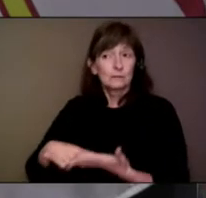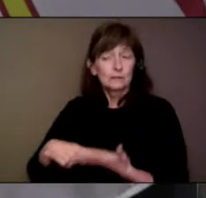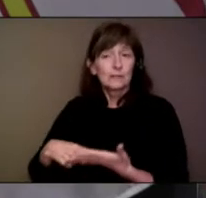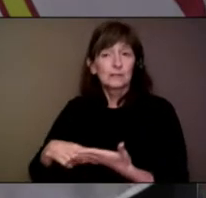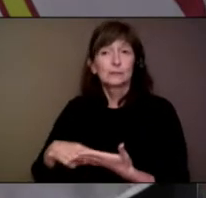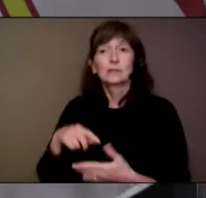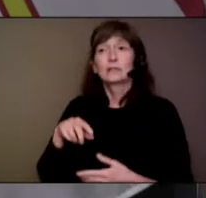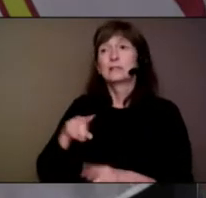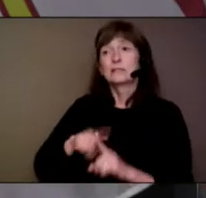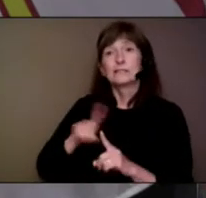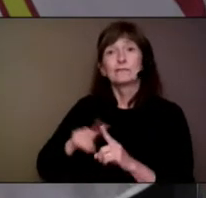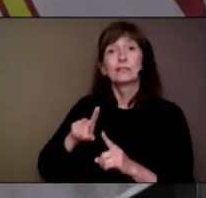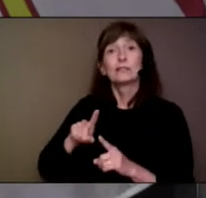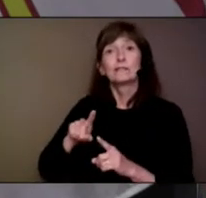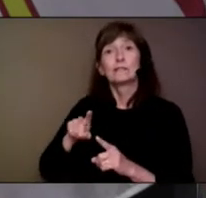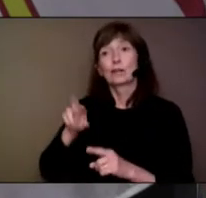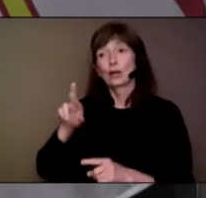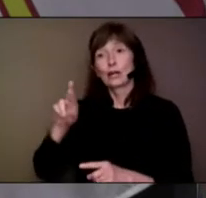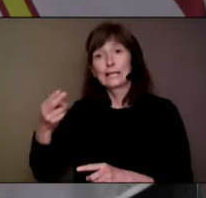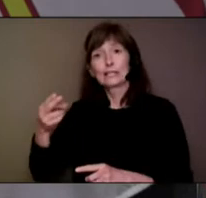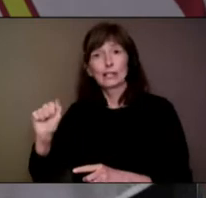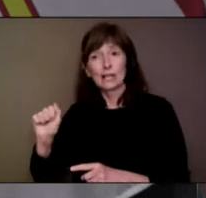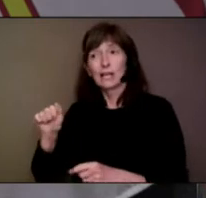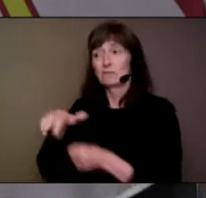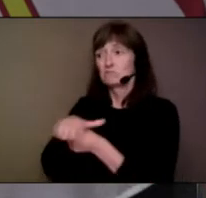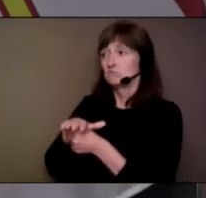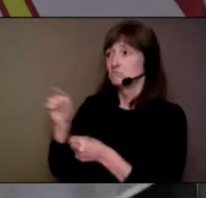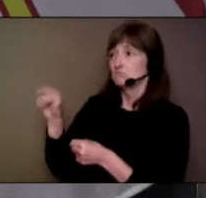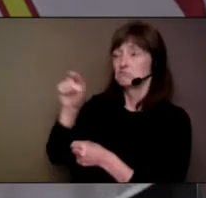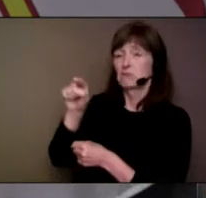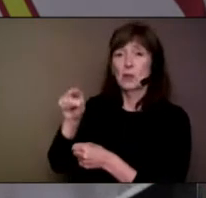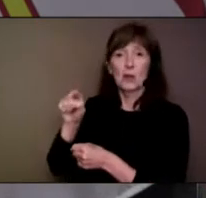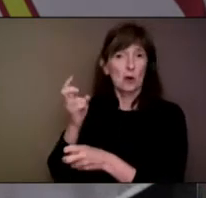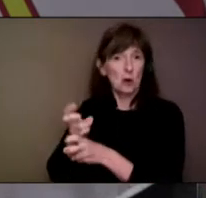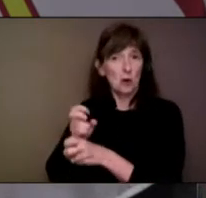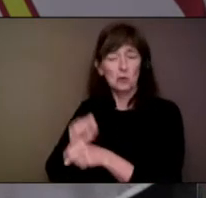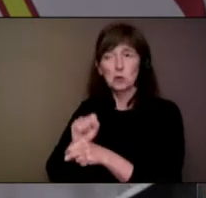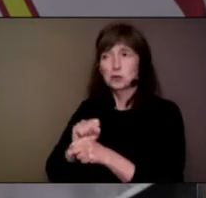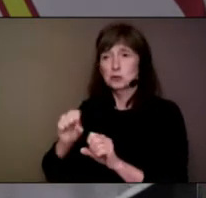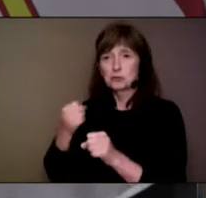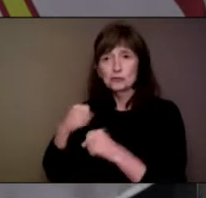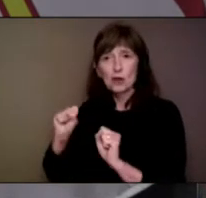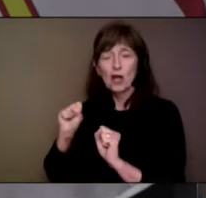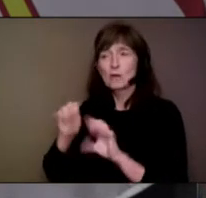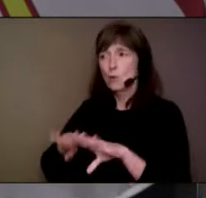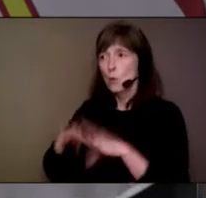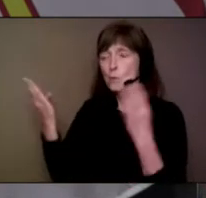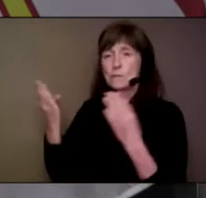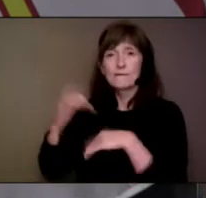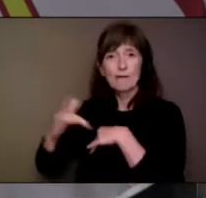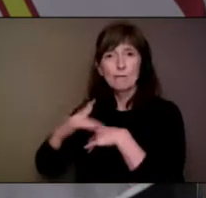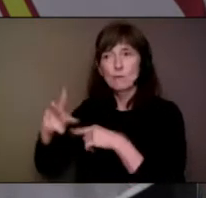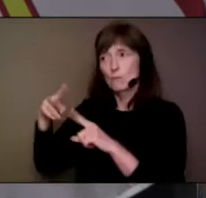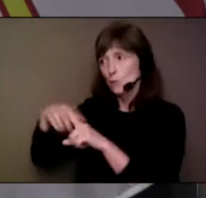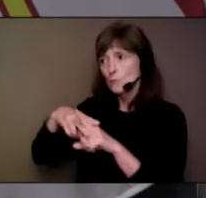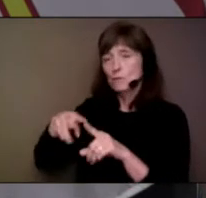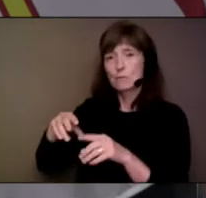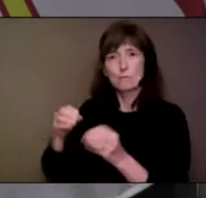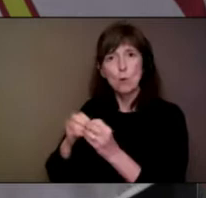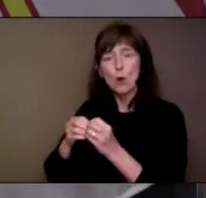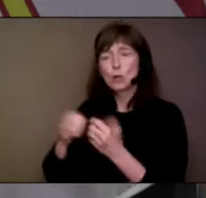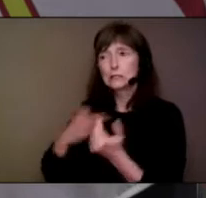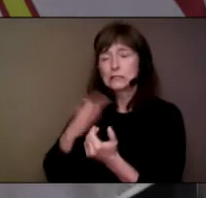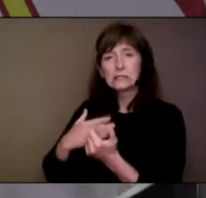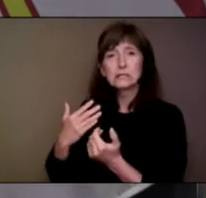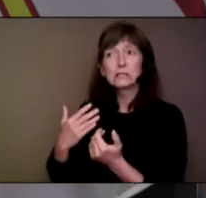RHAs are working very hard to try to increase the availability of appointments. So some are doing